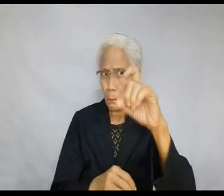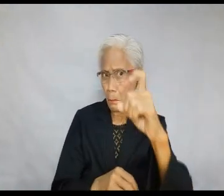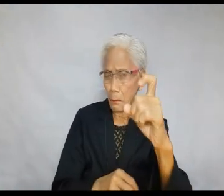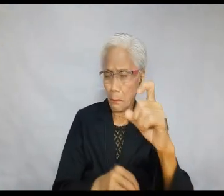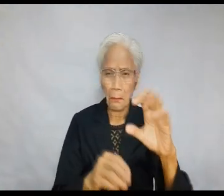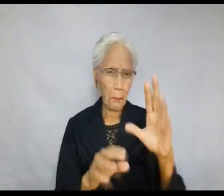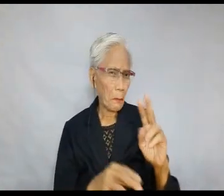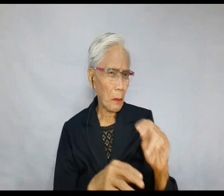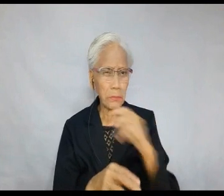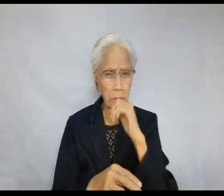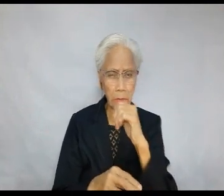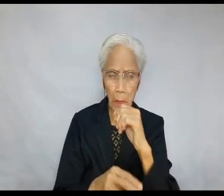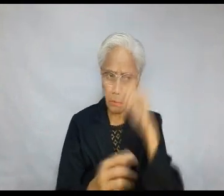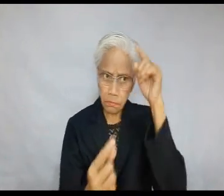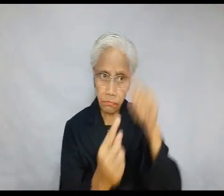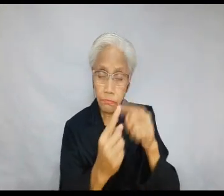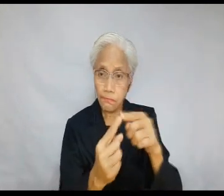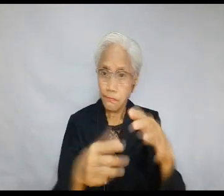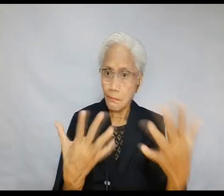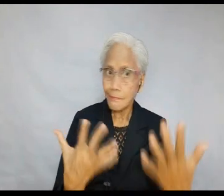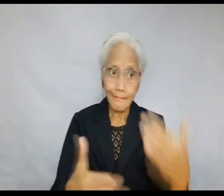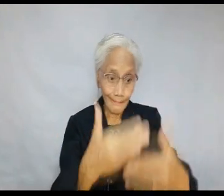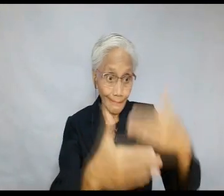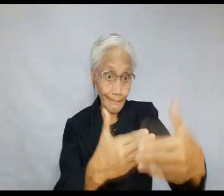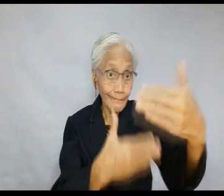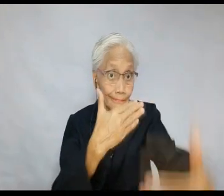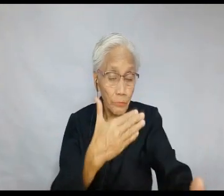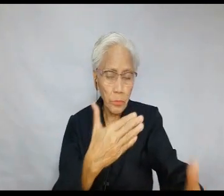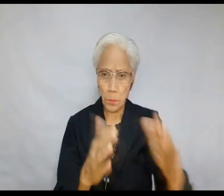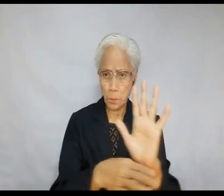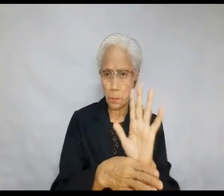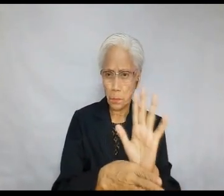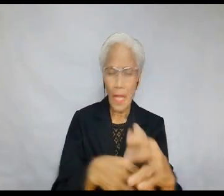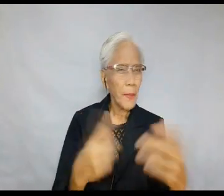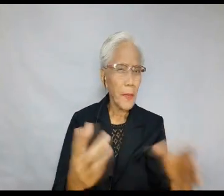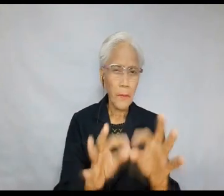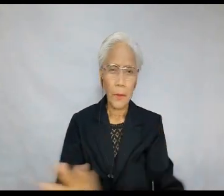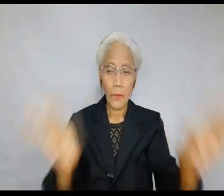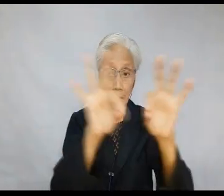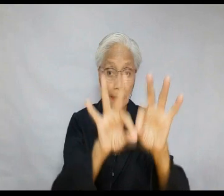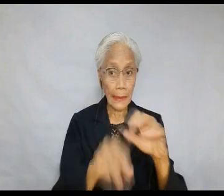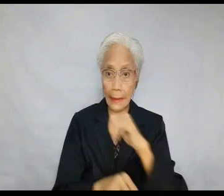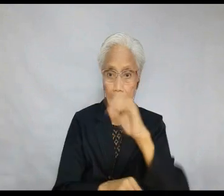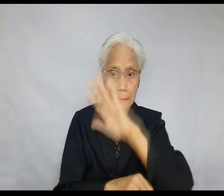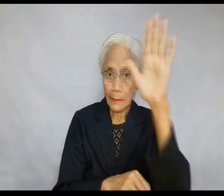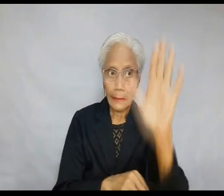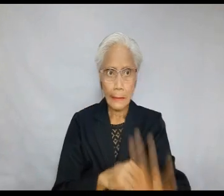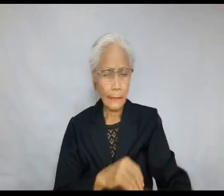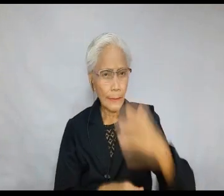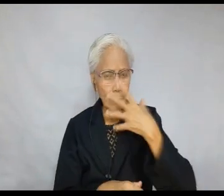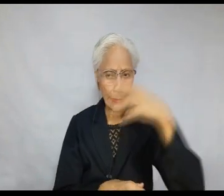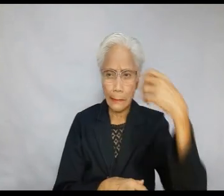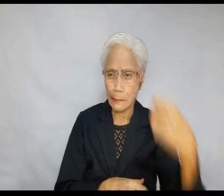the X meaning nothing, it's not the X that marks the spot, neither is it the X of movie ratings. And, most importantly, it is